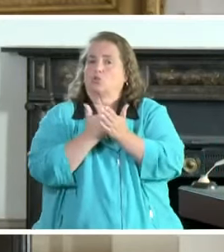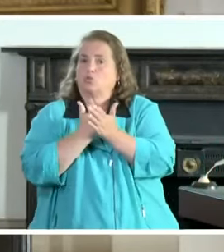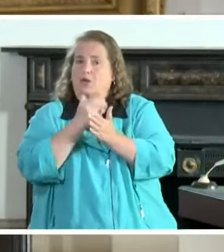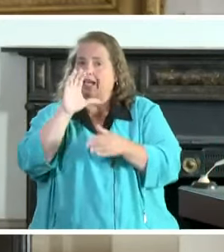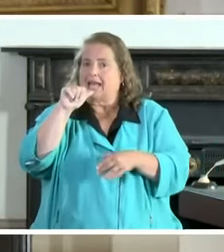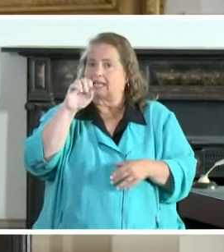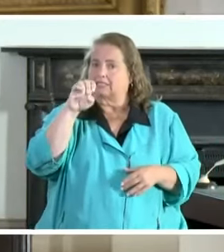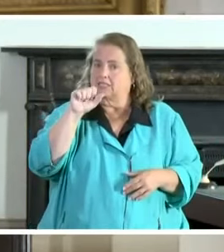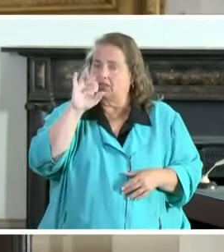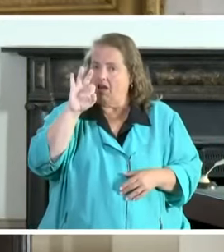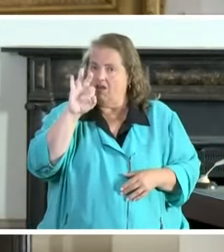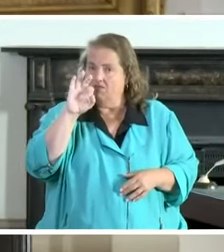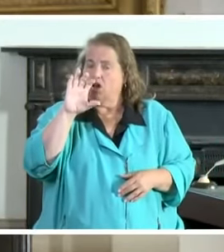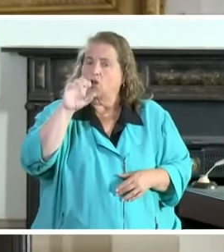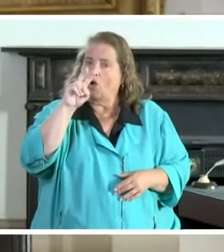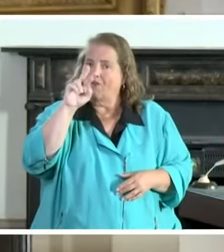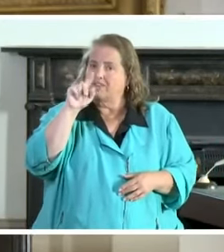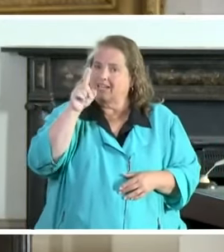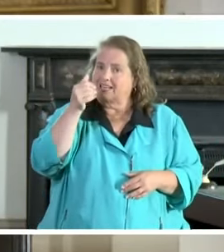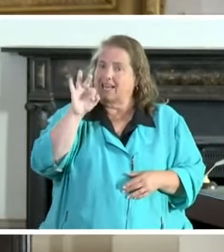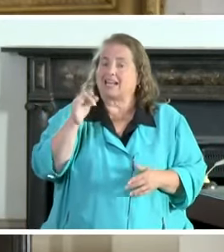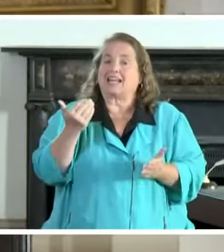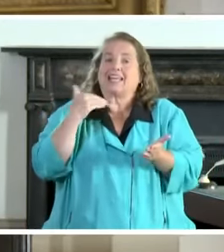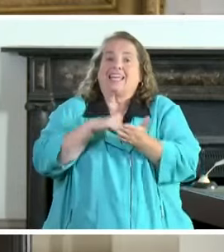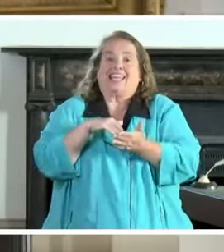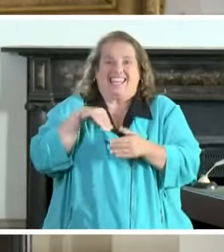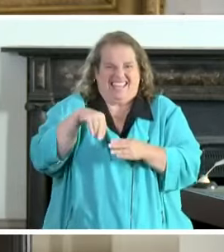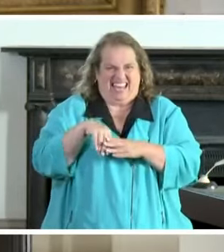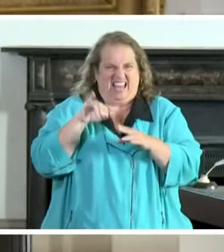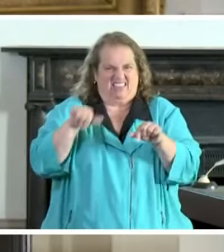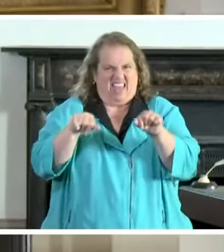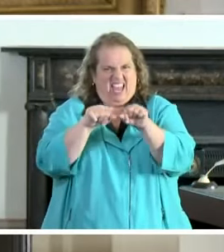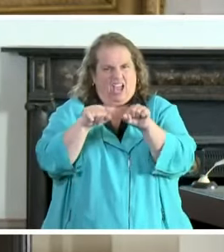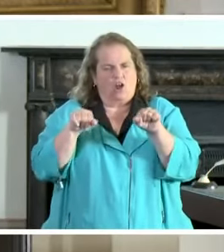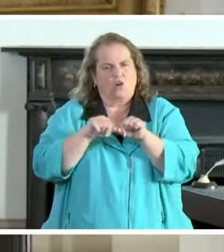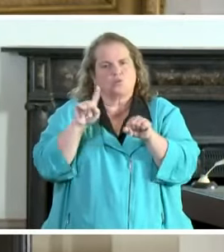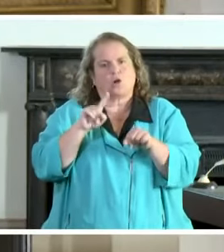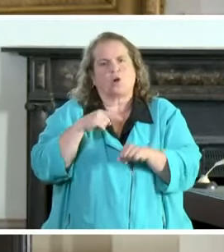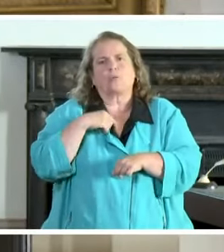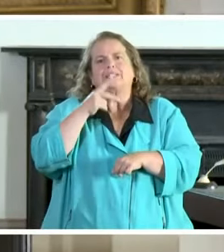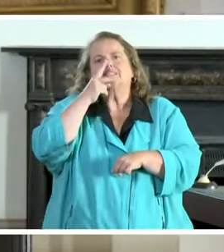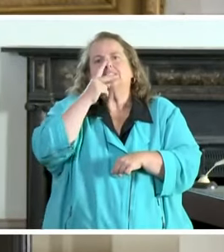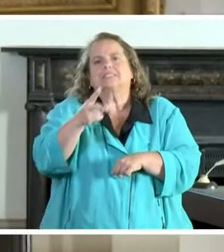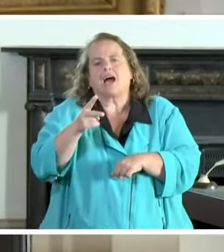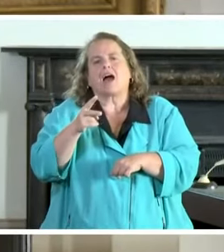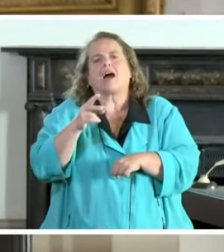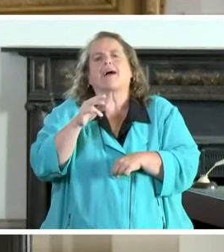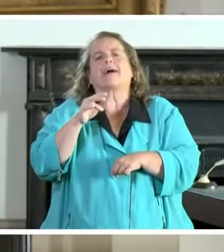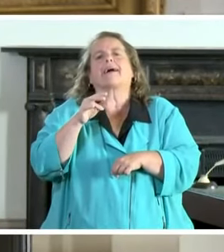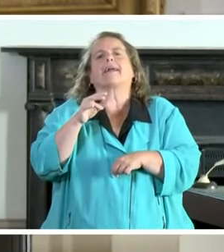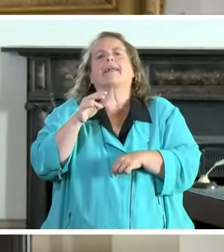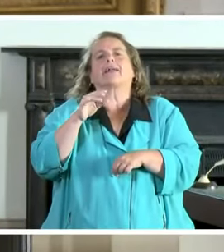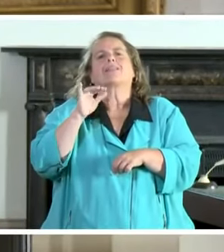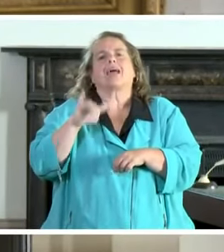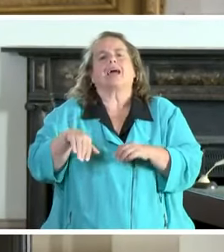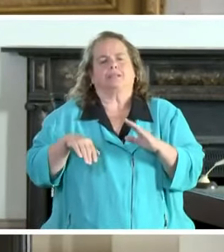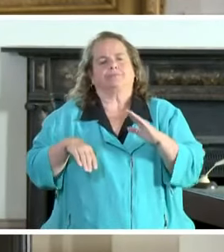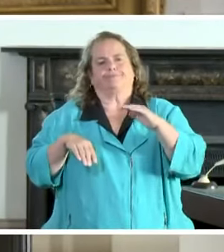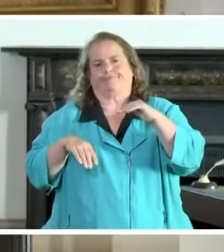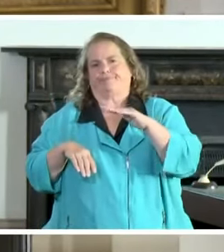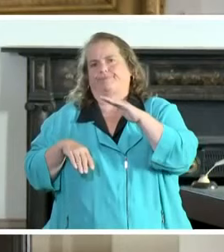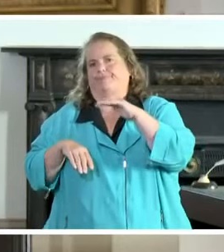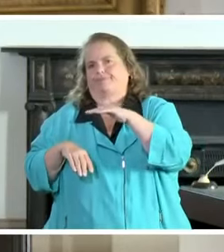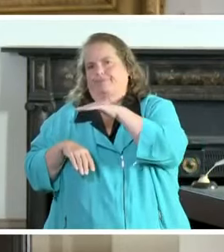of covid 19 again in that range that we're seeing that has created that plateau those